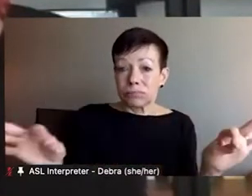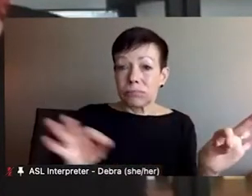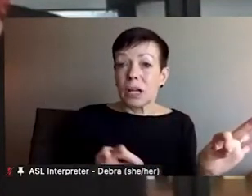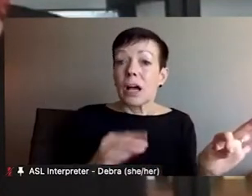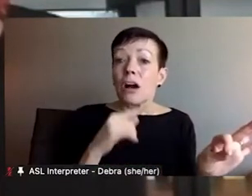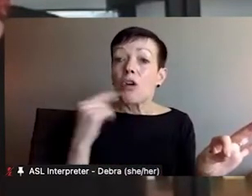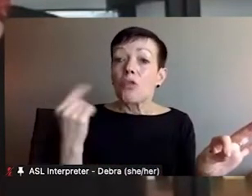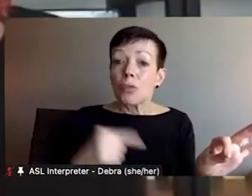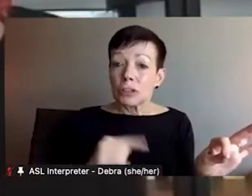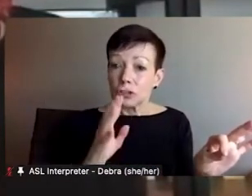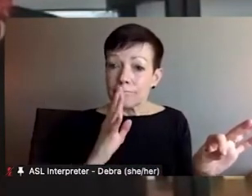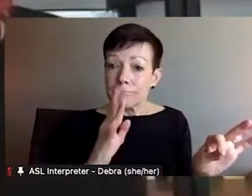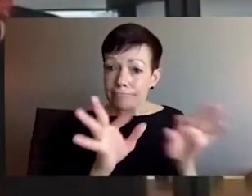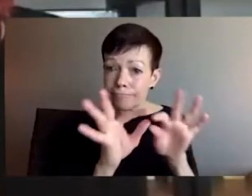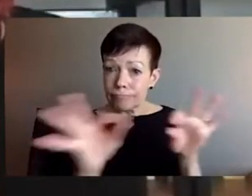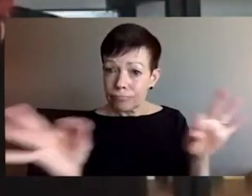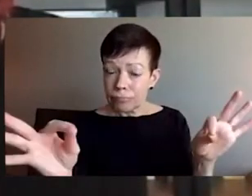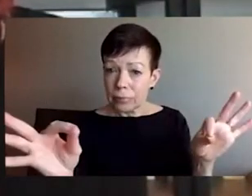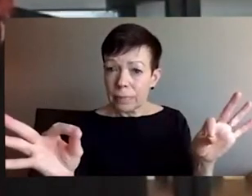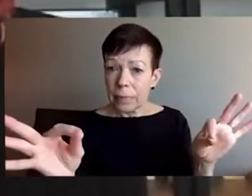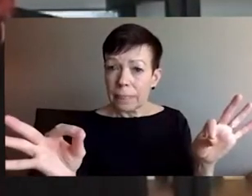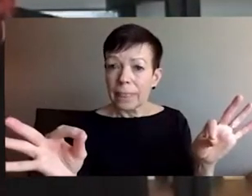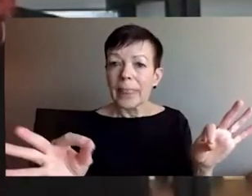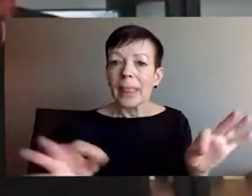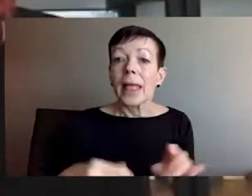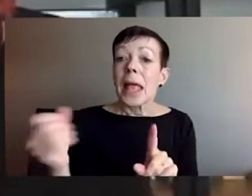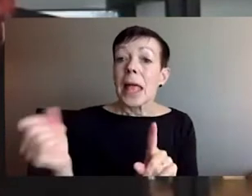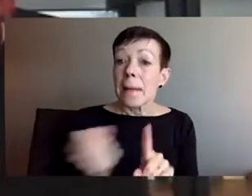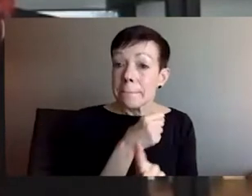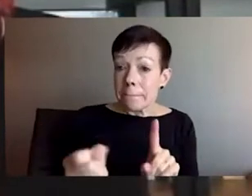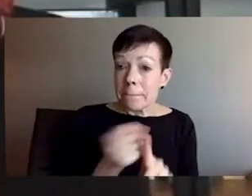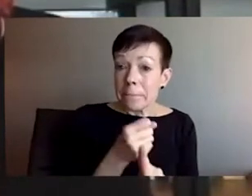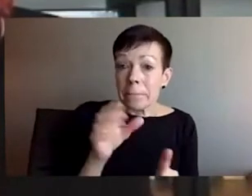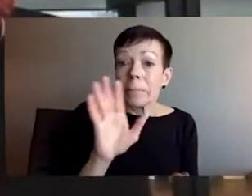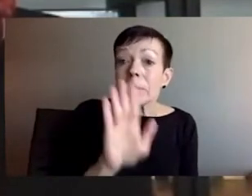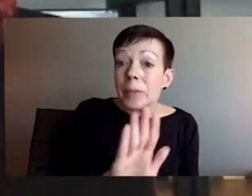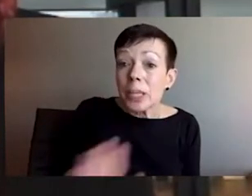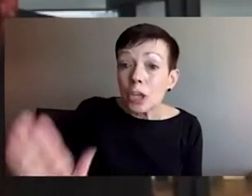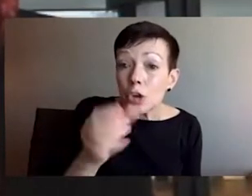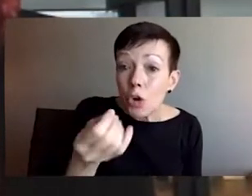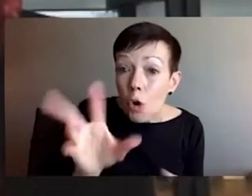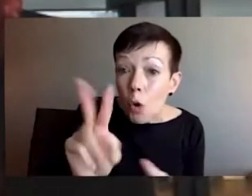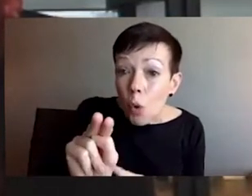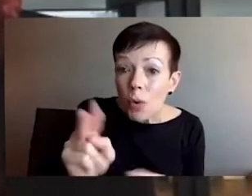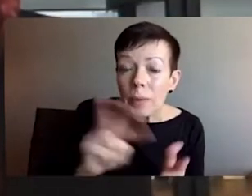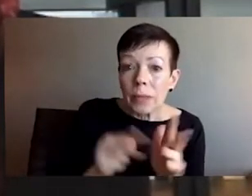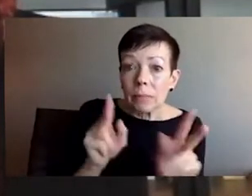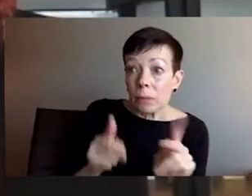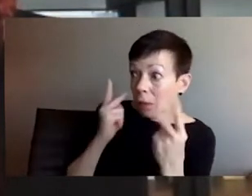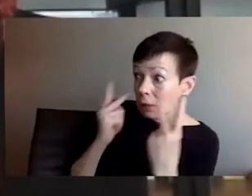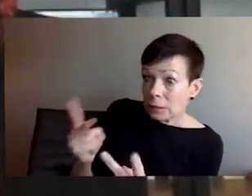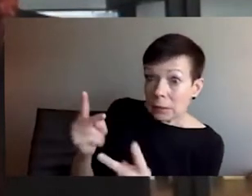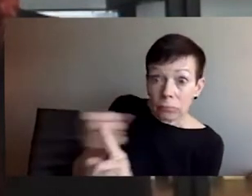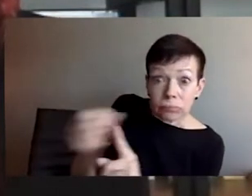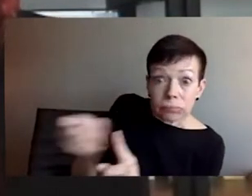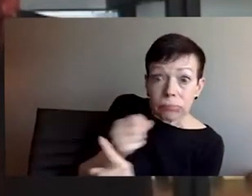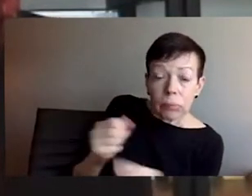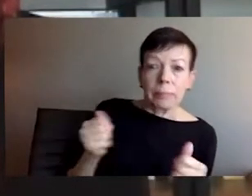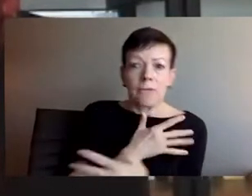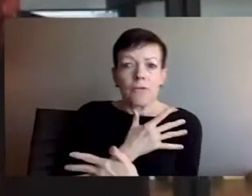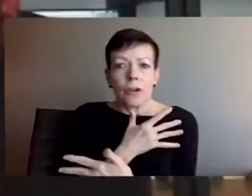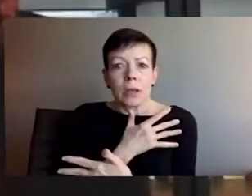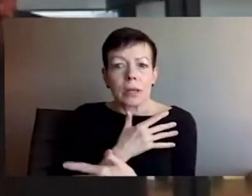army and armed forces are, are doing in Ukraine right now. Um, the only way I arrive at some kind of interpretation